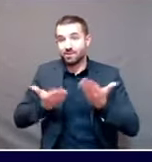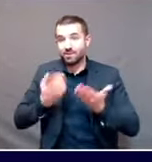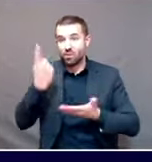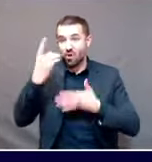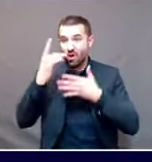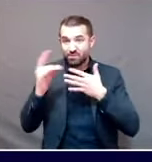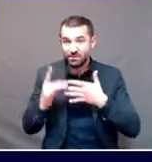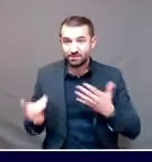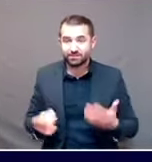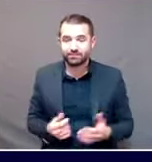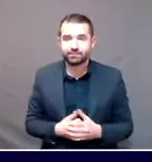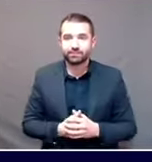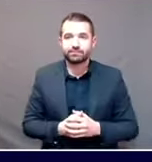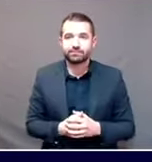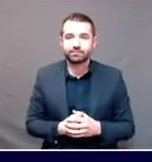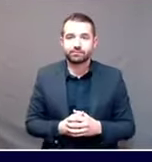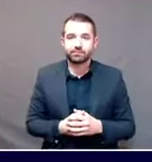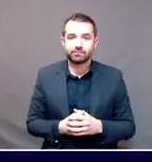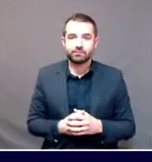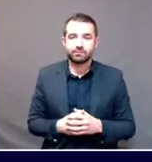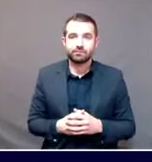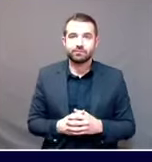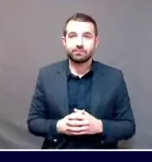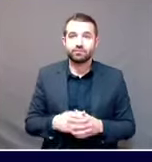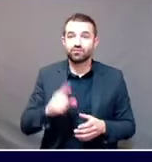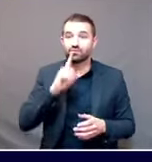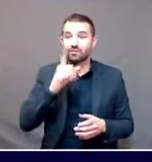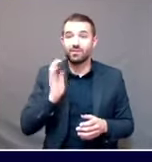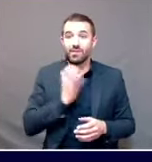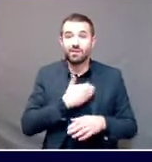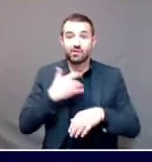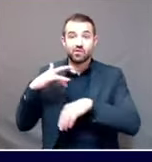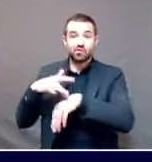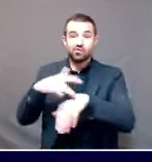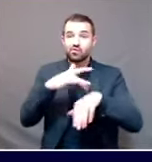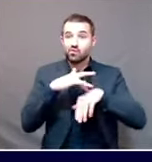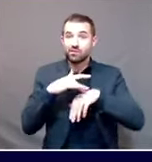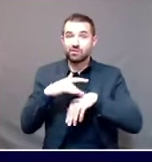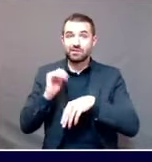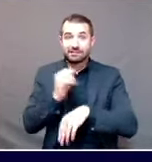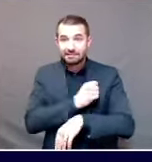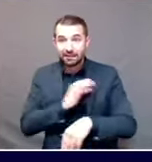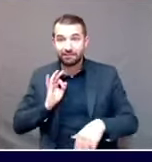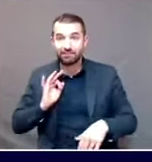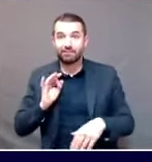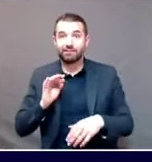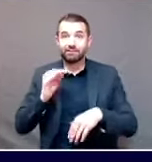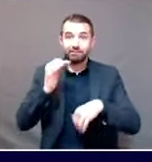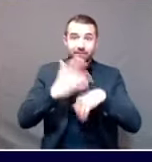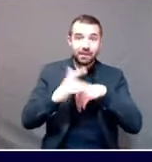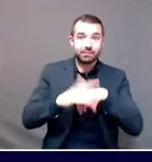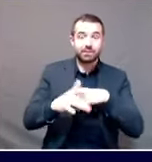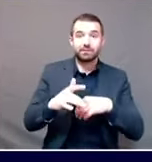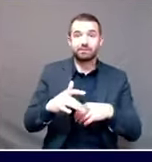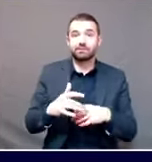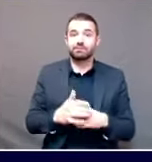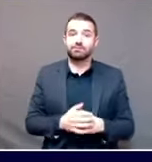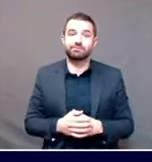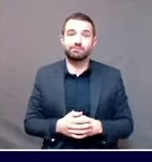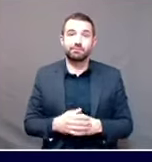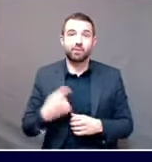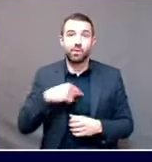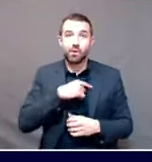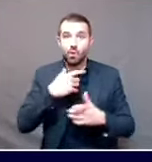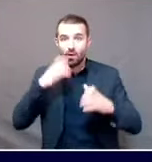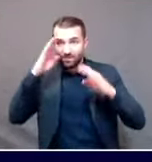able to focus our resources on the highest risk individuals and those who may in turn go on to spread the disease to others